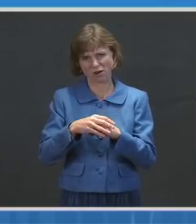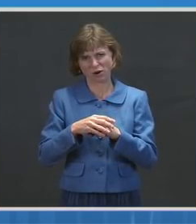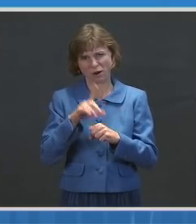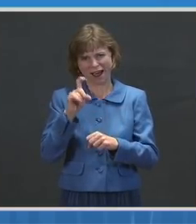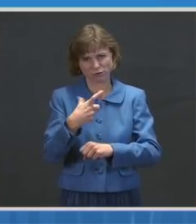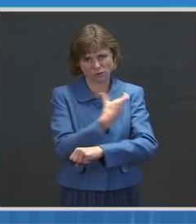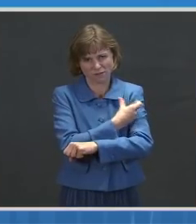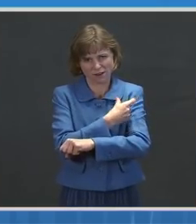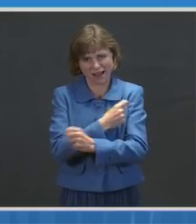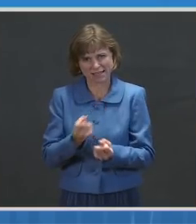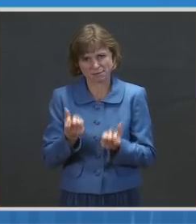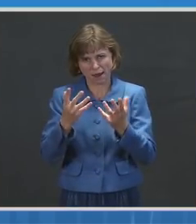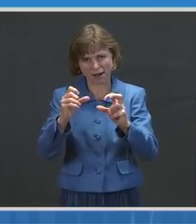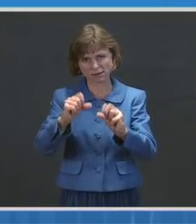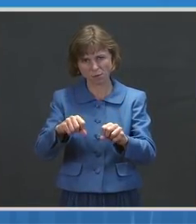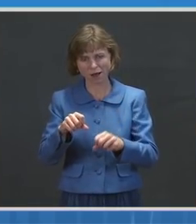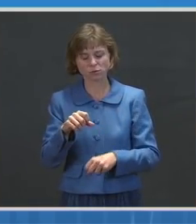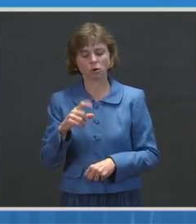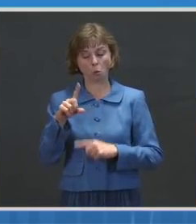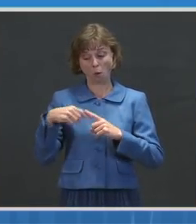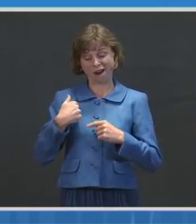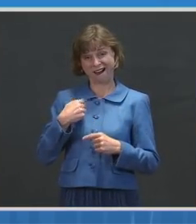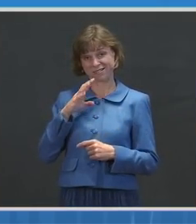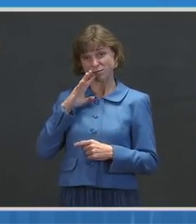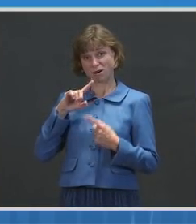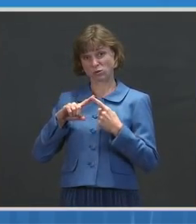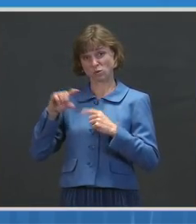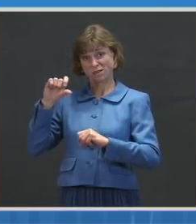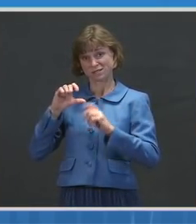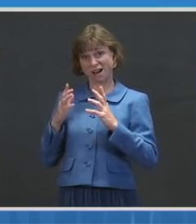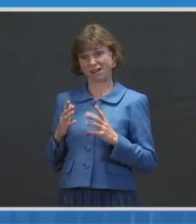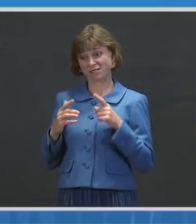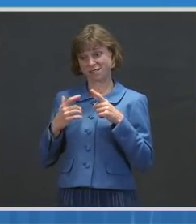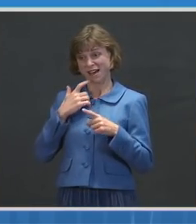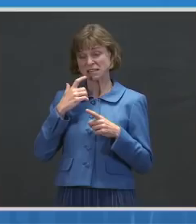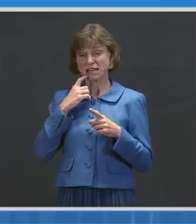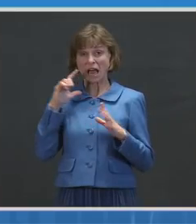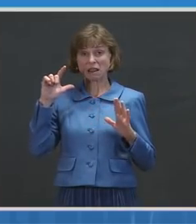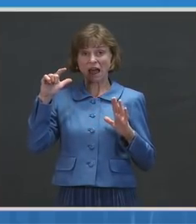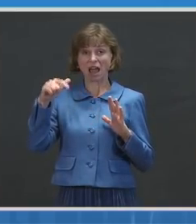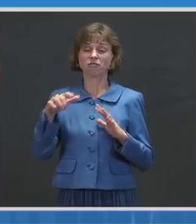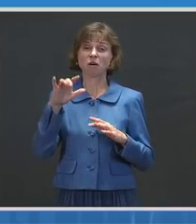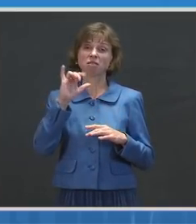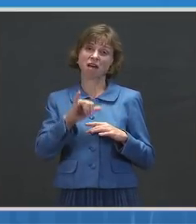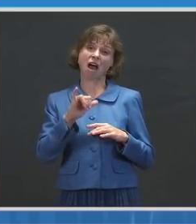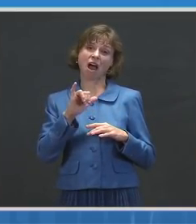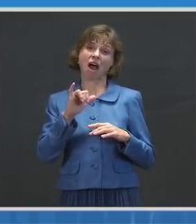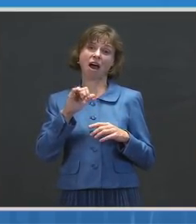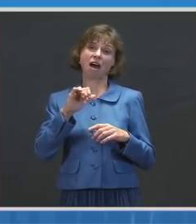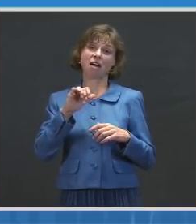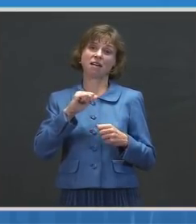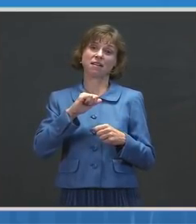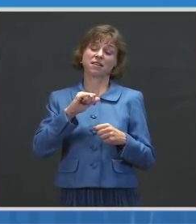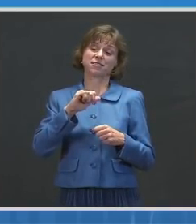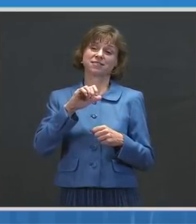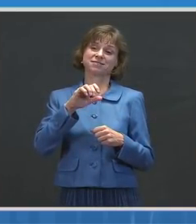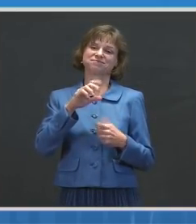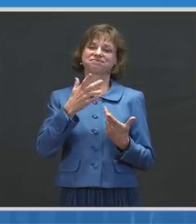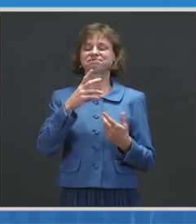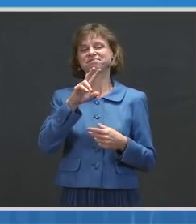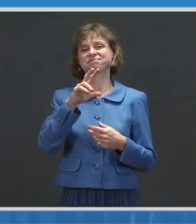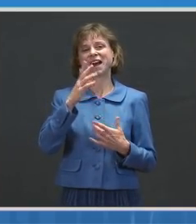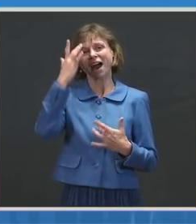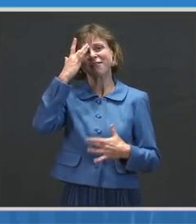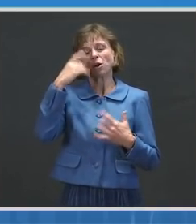to scientists, they tell us that eventually that viruses like this tend to mutate to a less harmful or a less